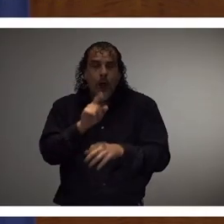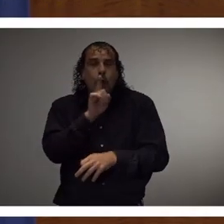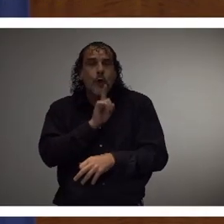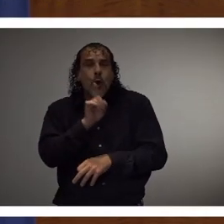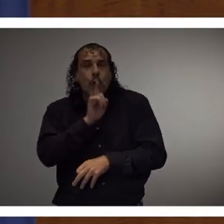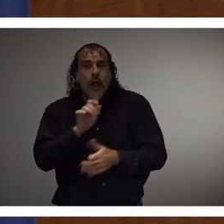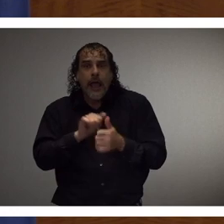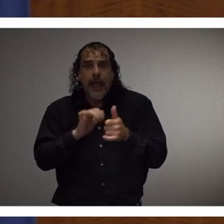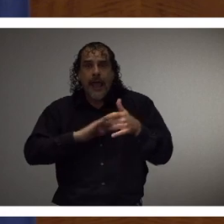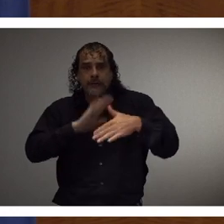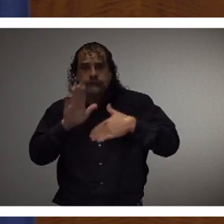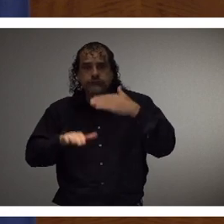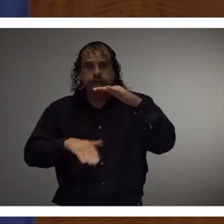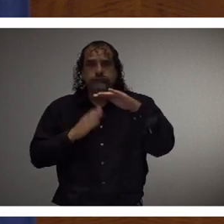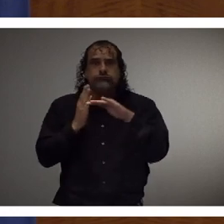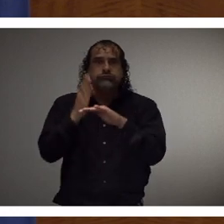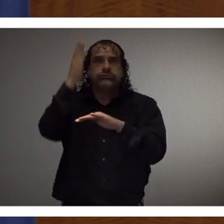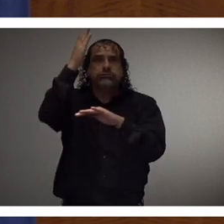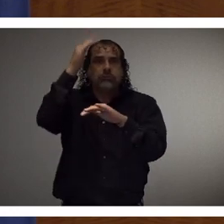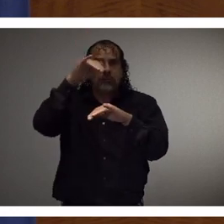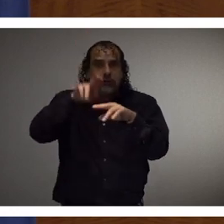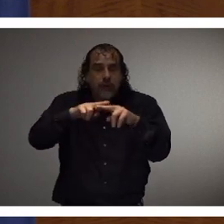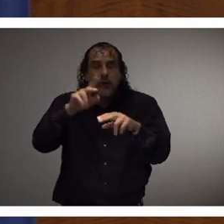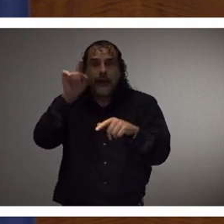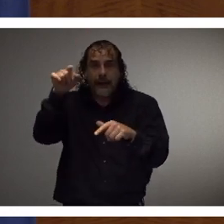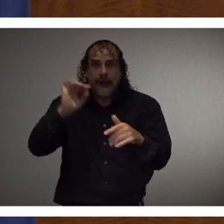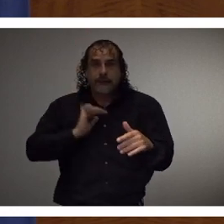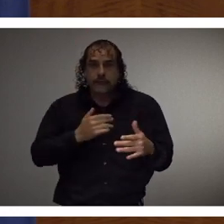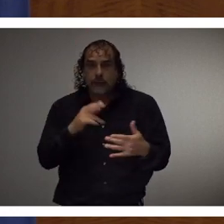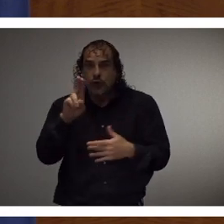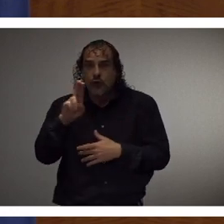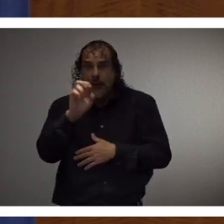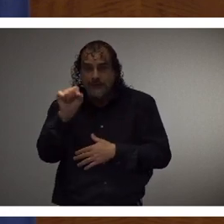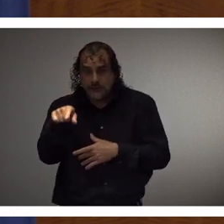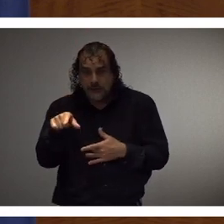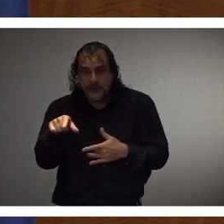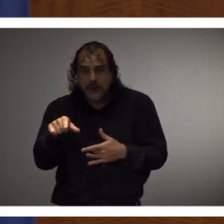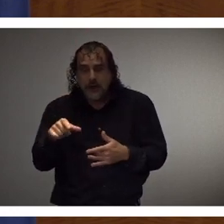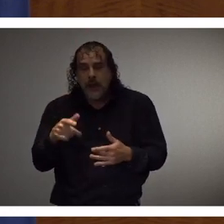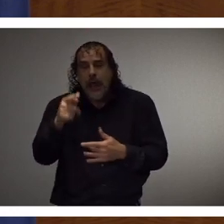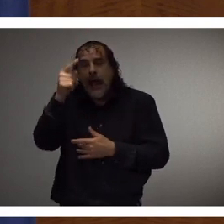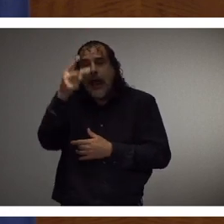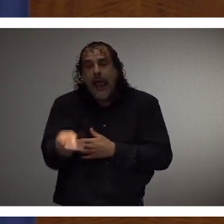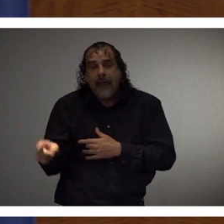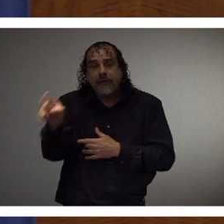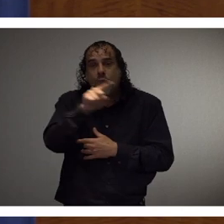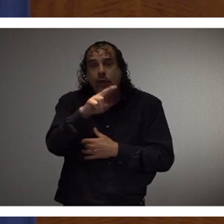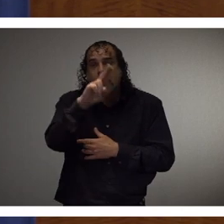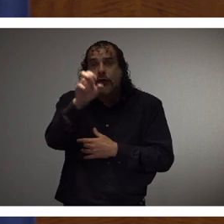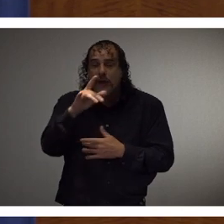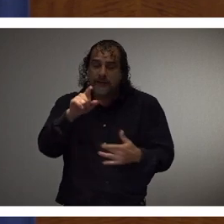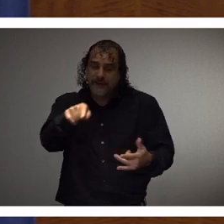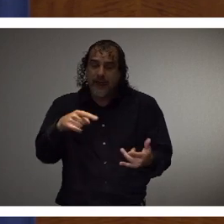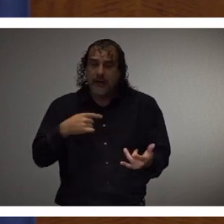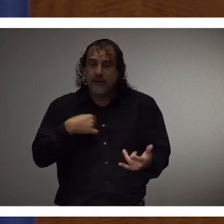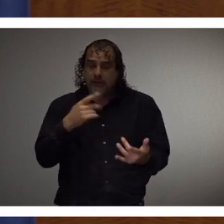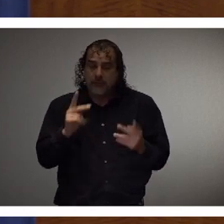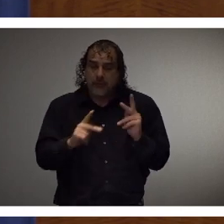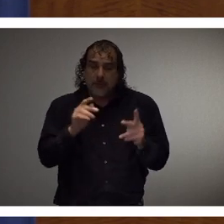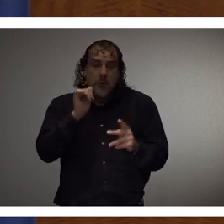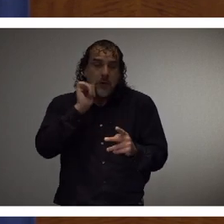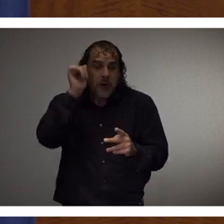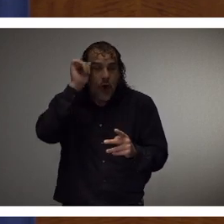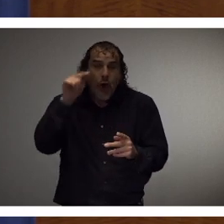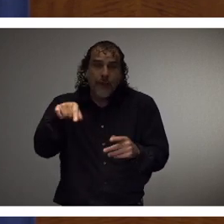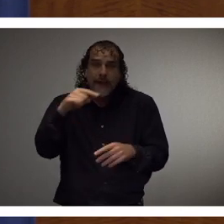an all-time high in the United States. Nearly half of U.S. adults reported that they sometimes or always